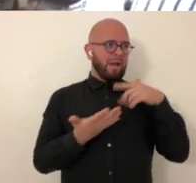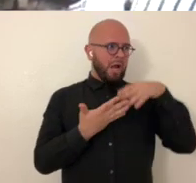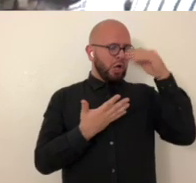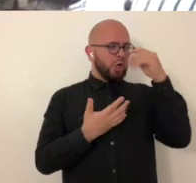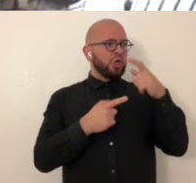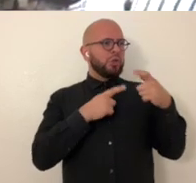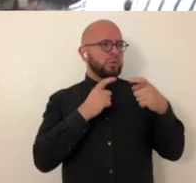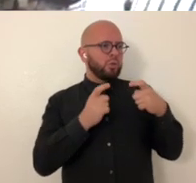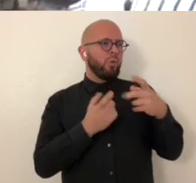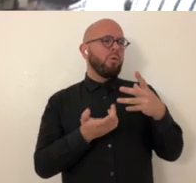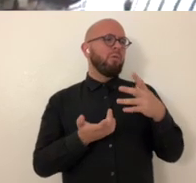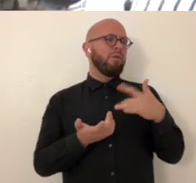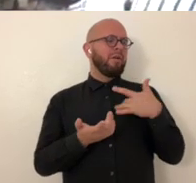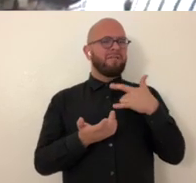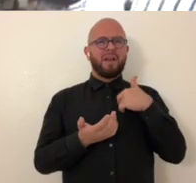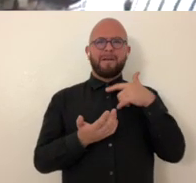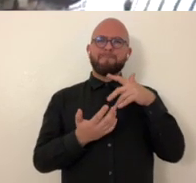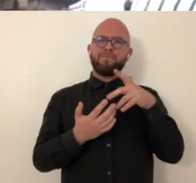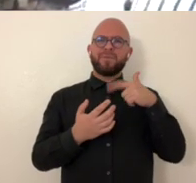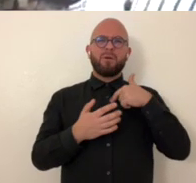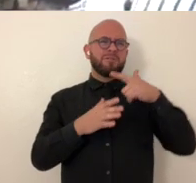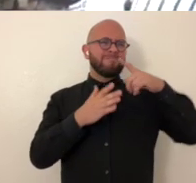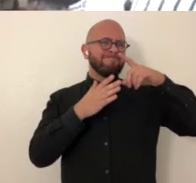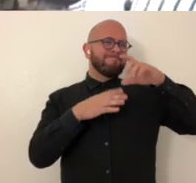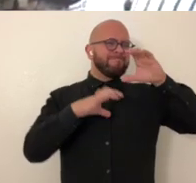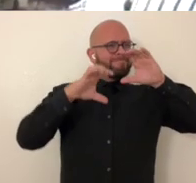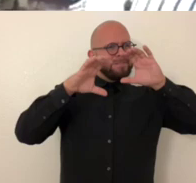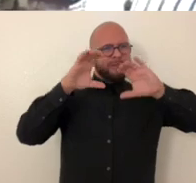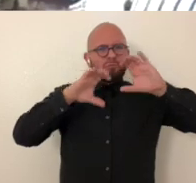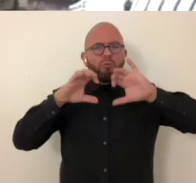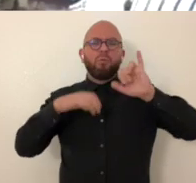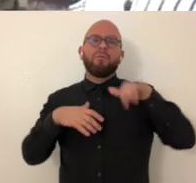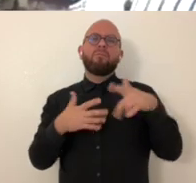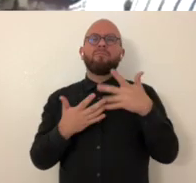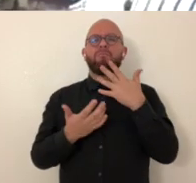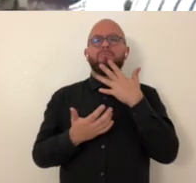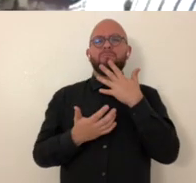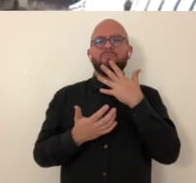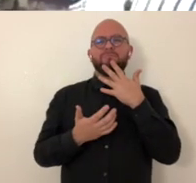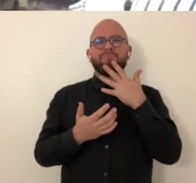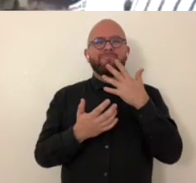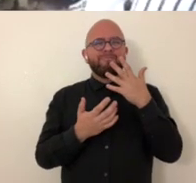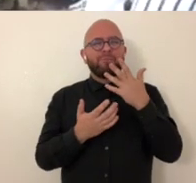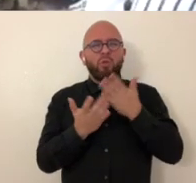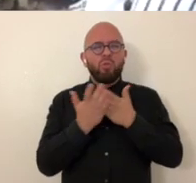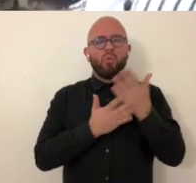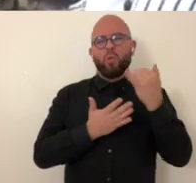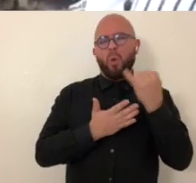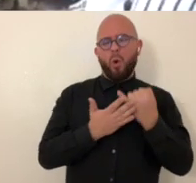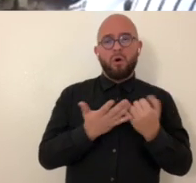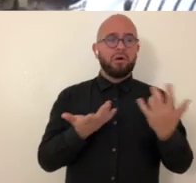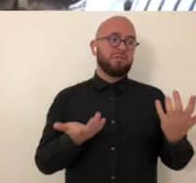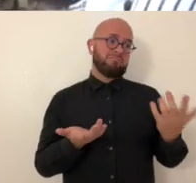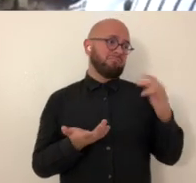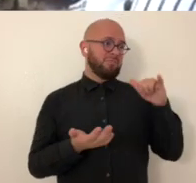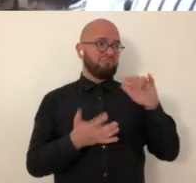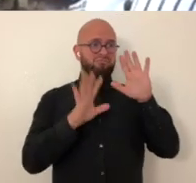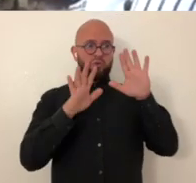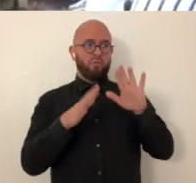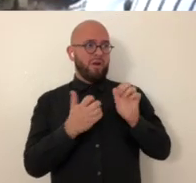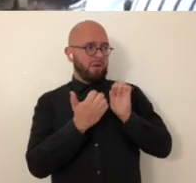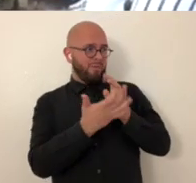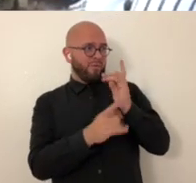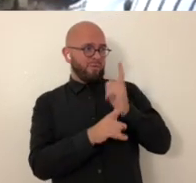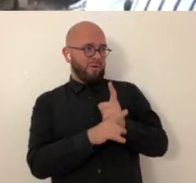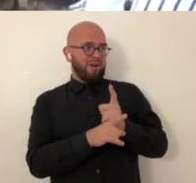early stage so i think part of learning to control that was also exploring those colors through art and learning to process them through